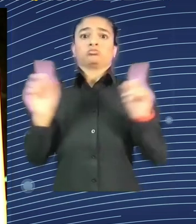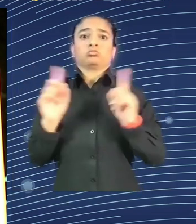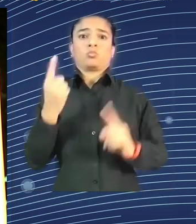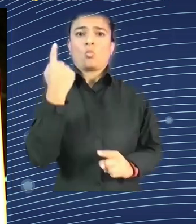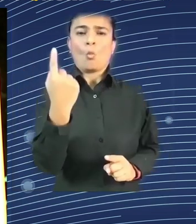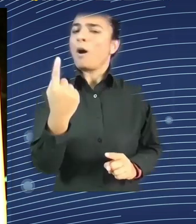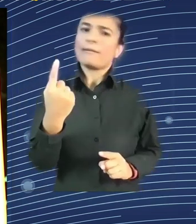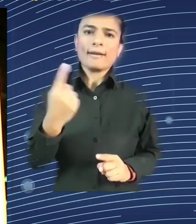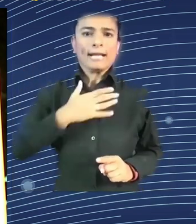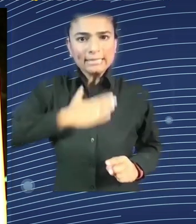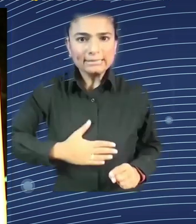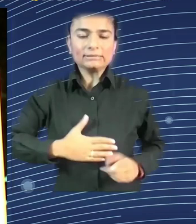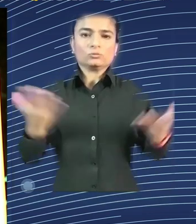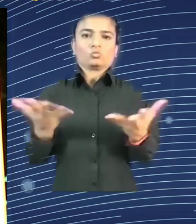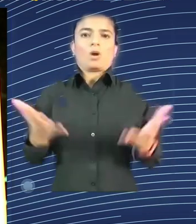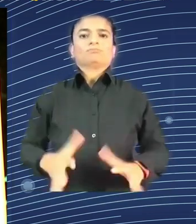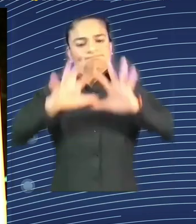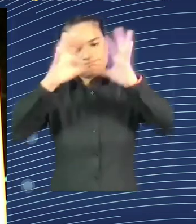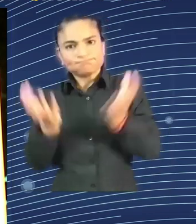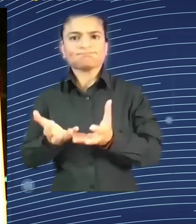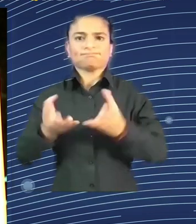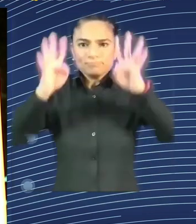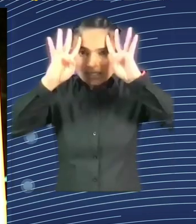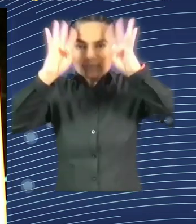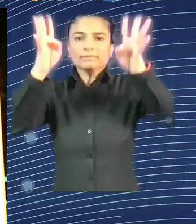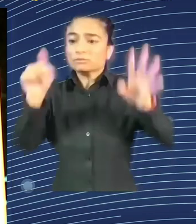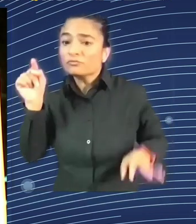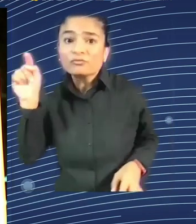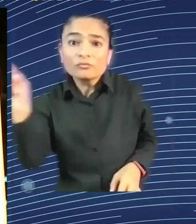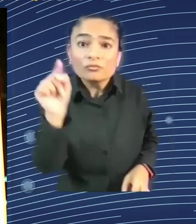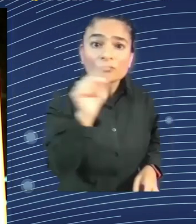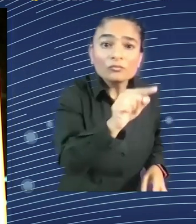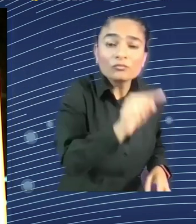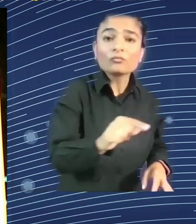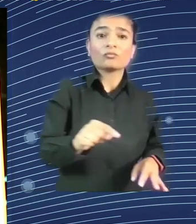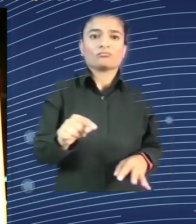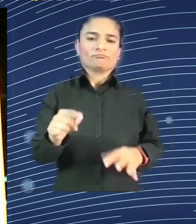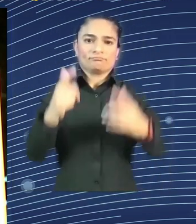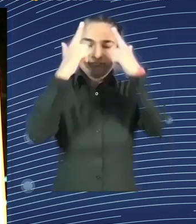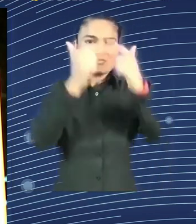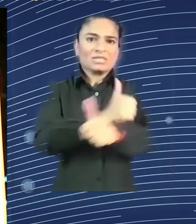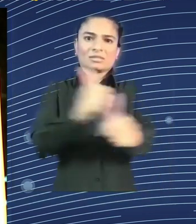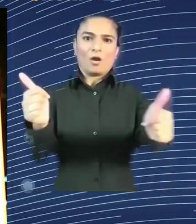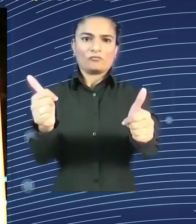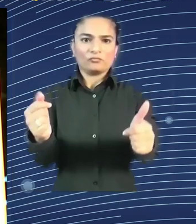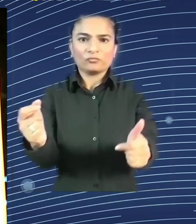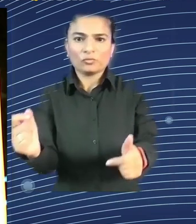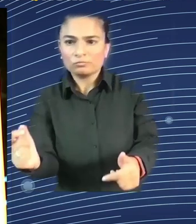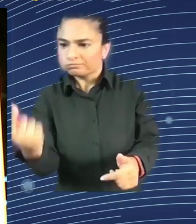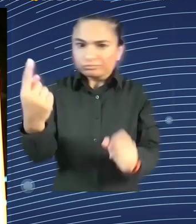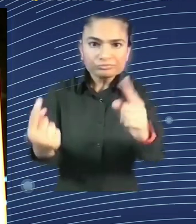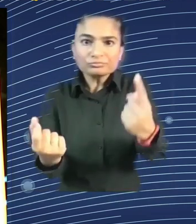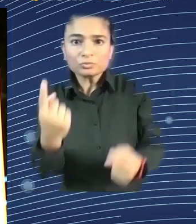to say we have to start this. There are first steps on declarations at the G20 level, but these are nice